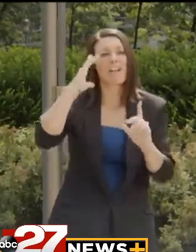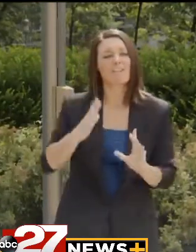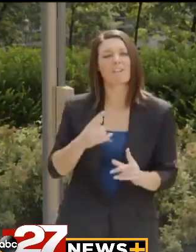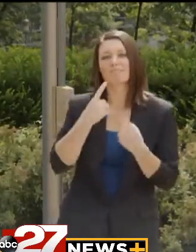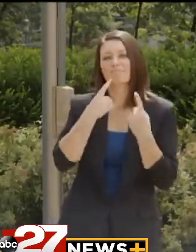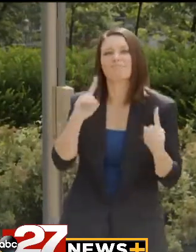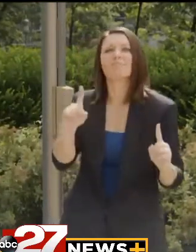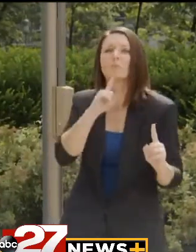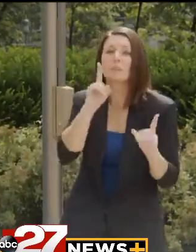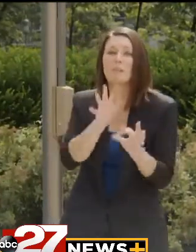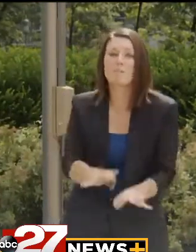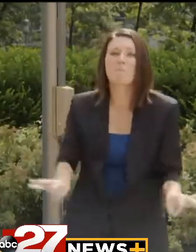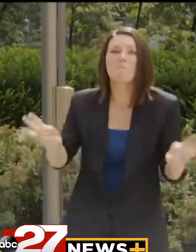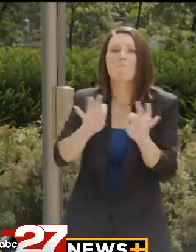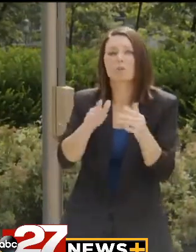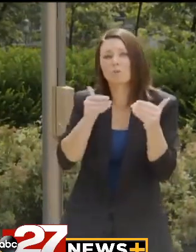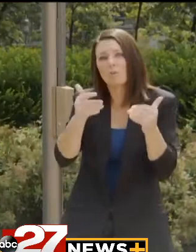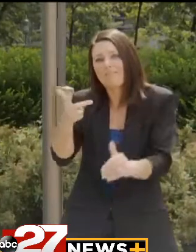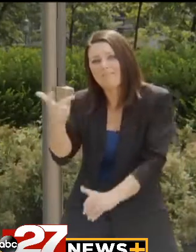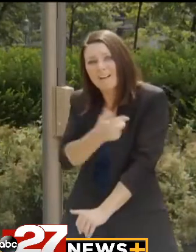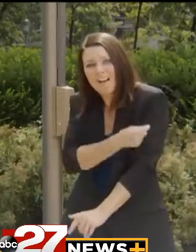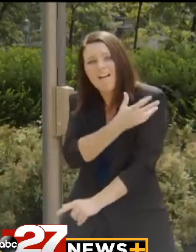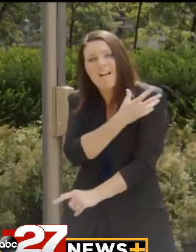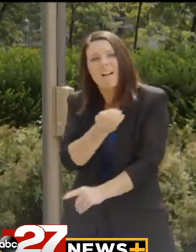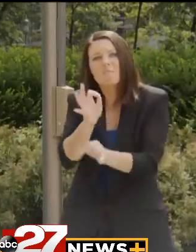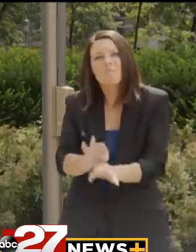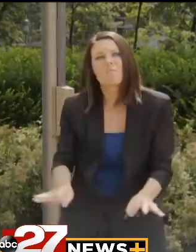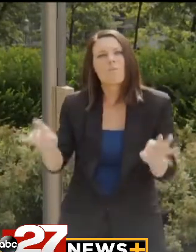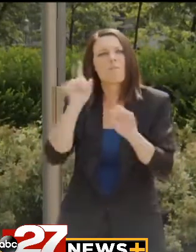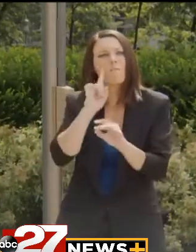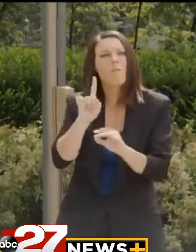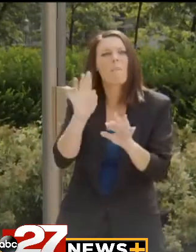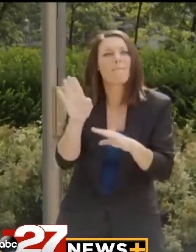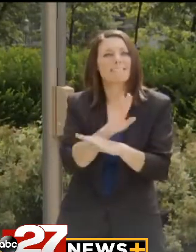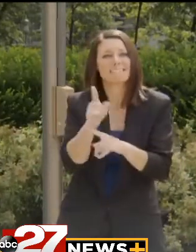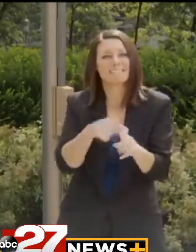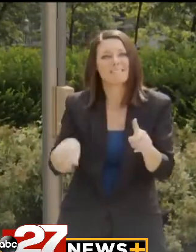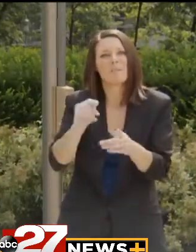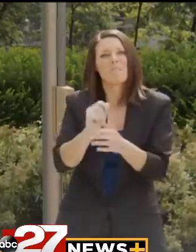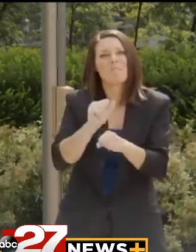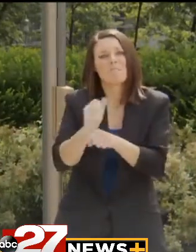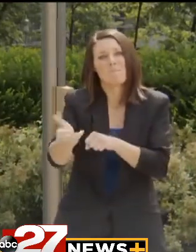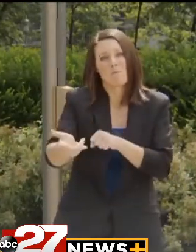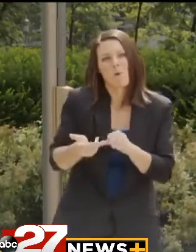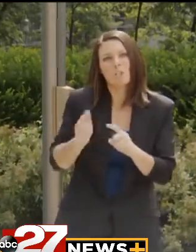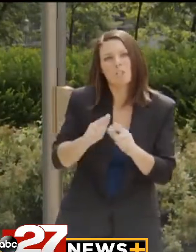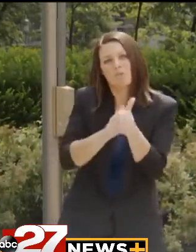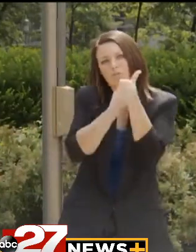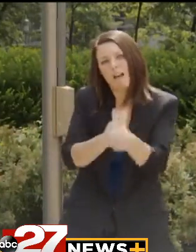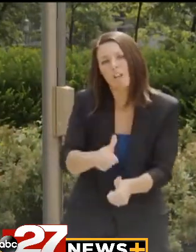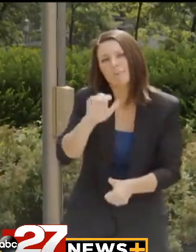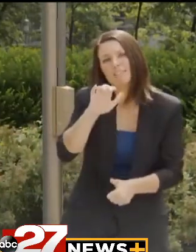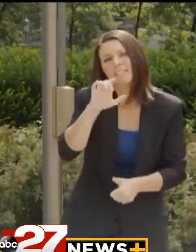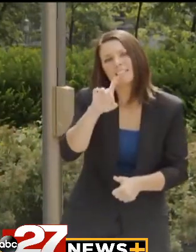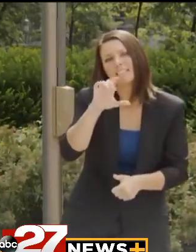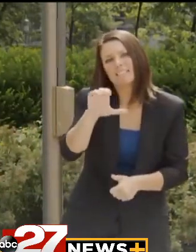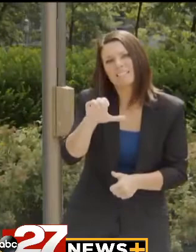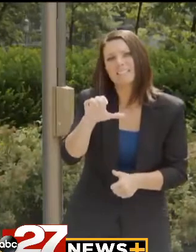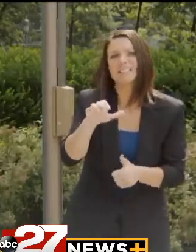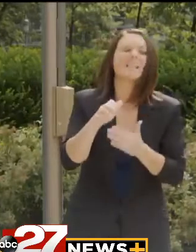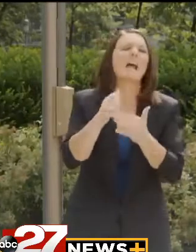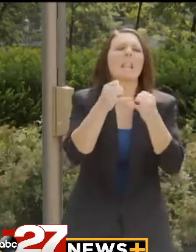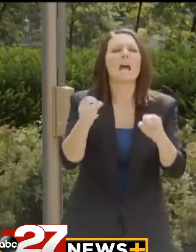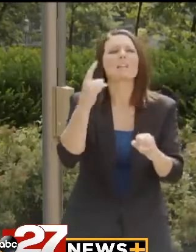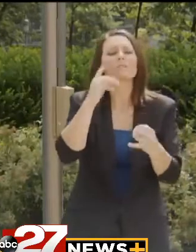important to, to be vaccinated and it's important for employers to ensure that they're following CDC guidance with regards